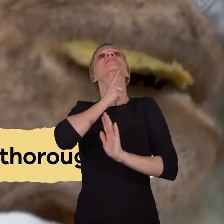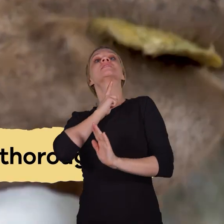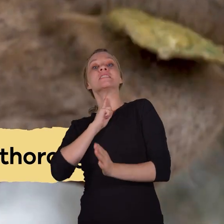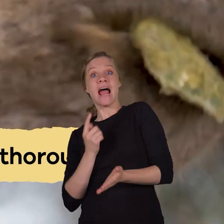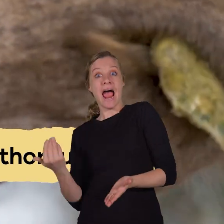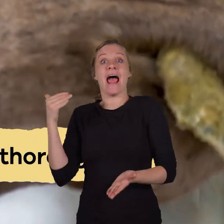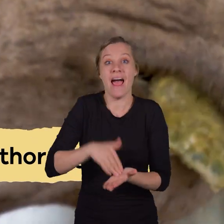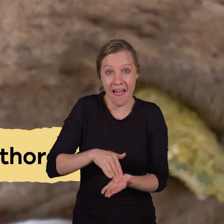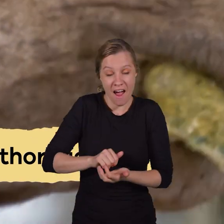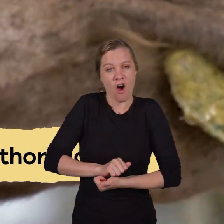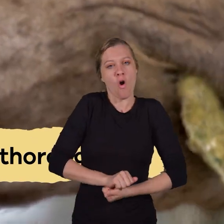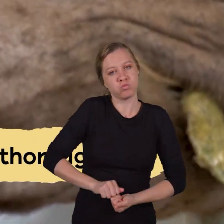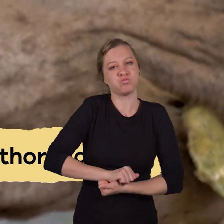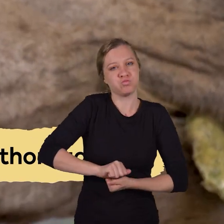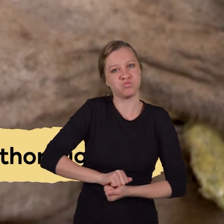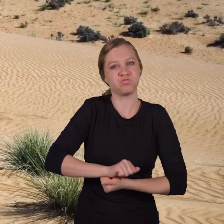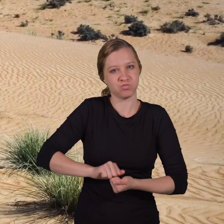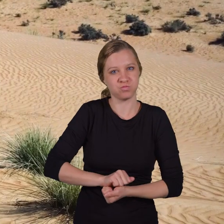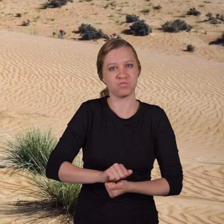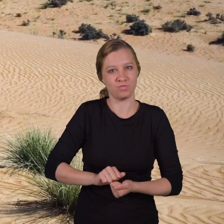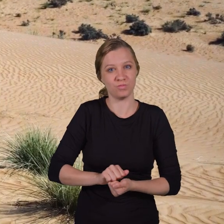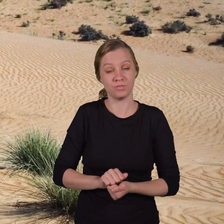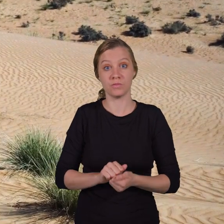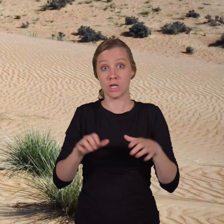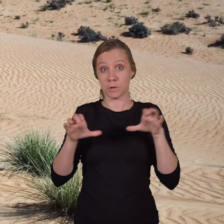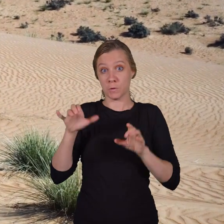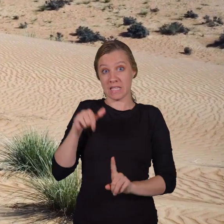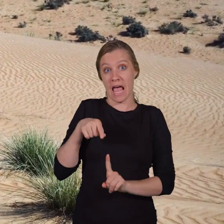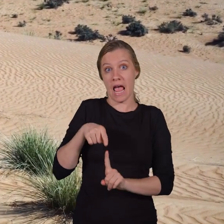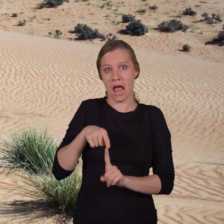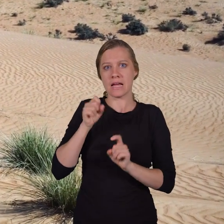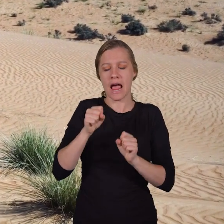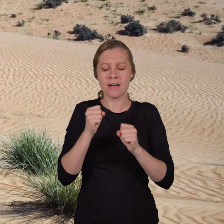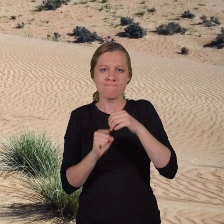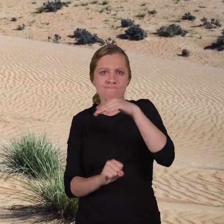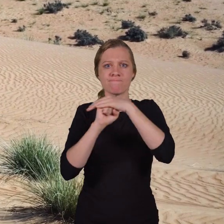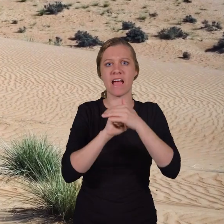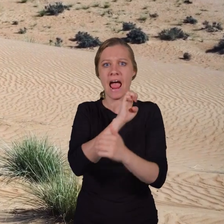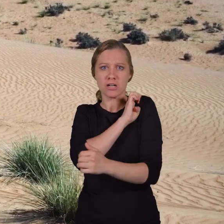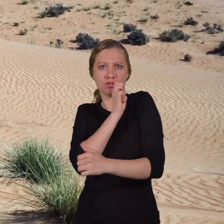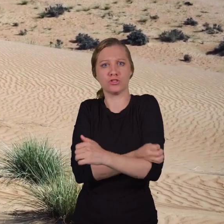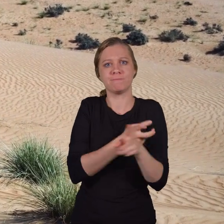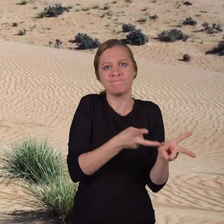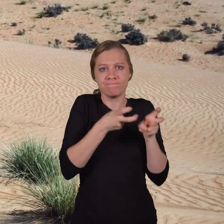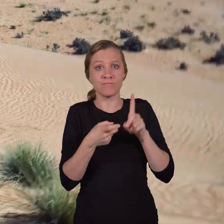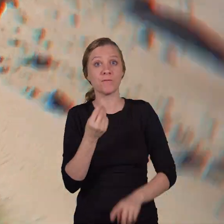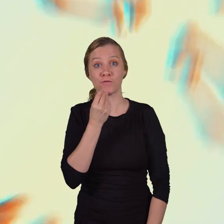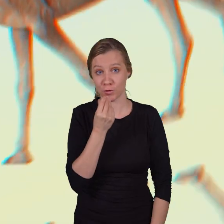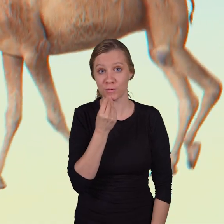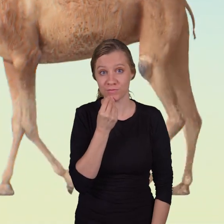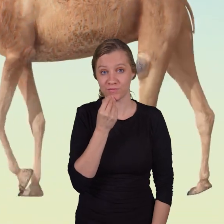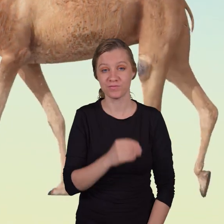again, allowing for better digestion. By doing this, camels get the most energy possible from their food.